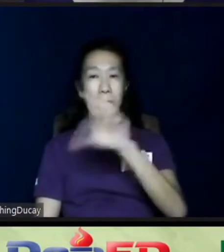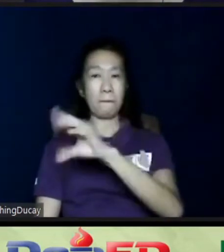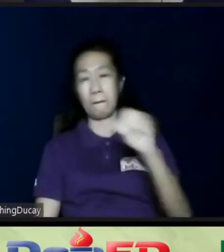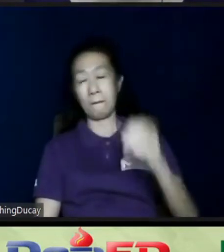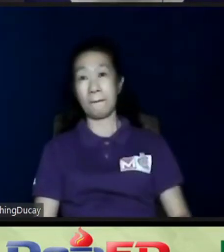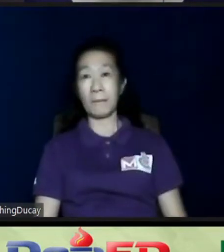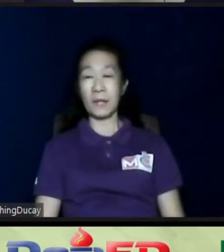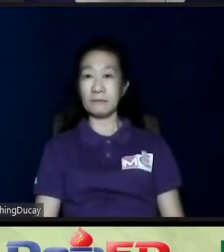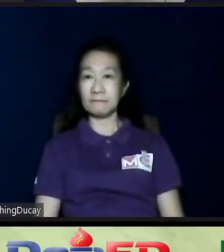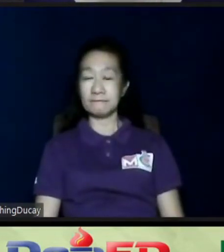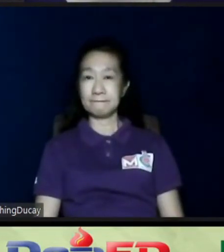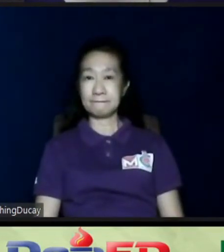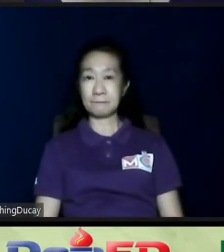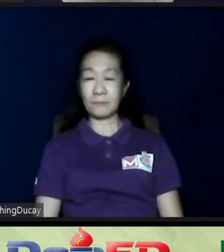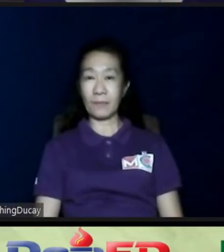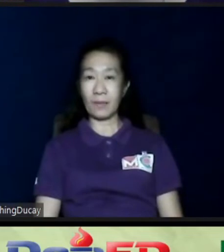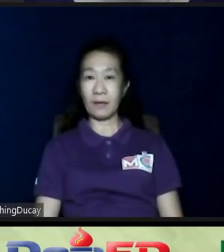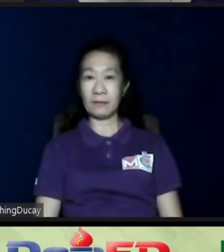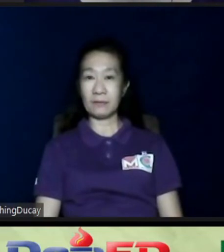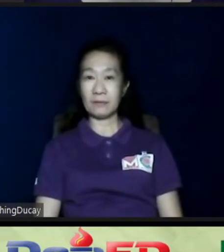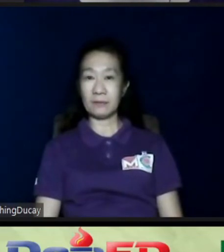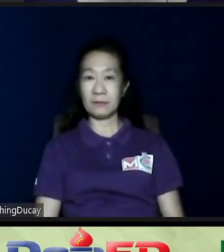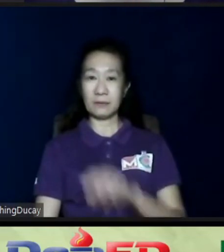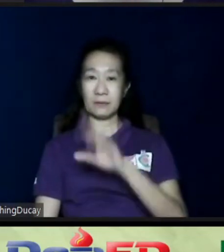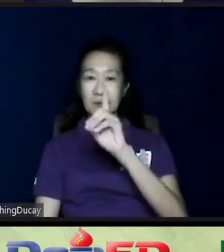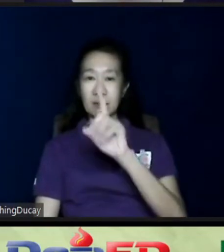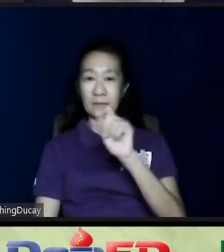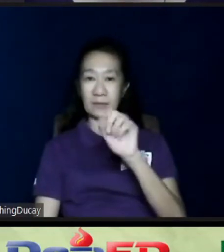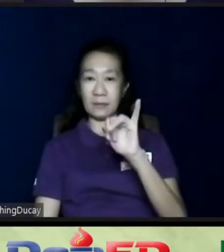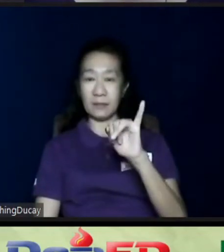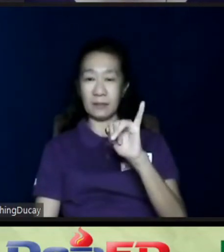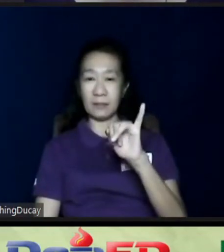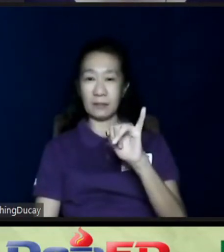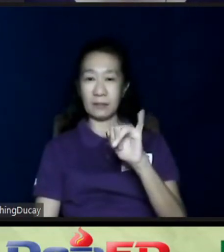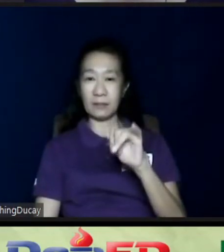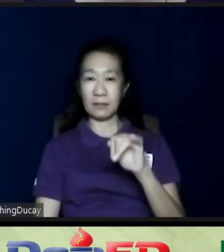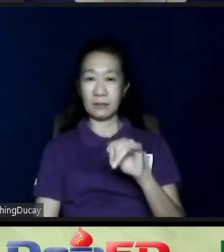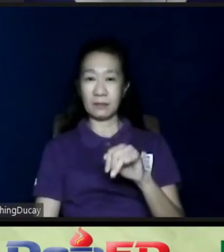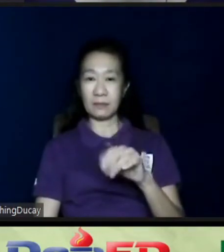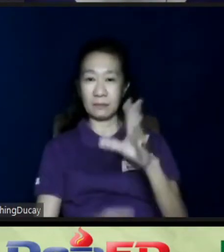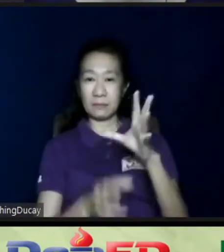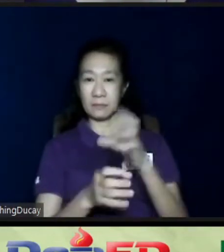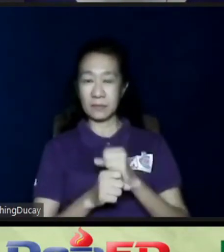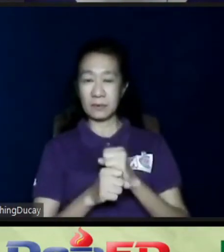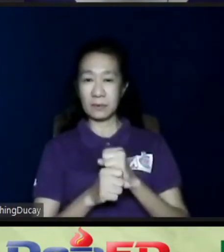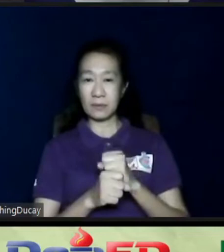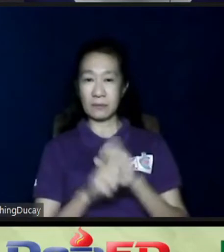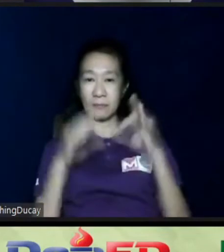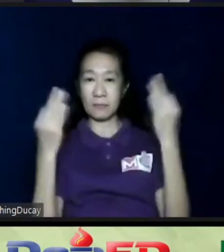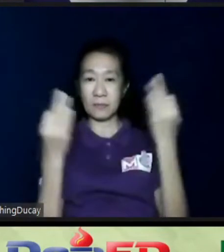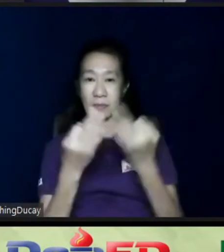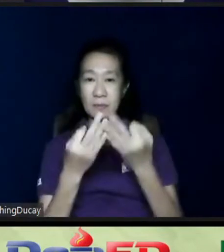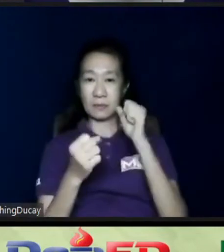DTI na pwedeng i-take advantage ng mga families natin para